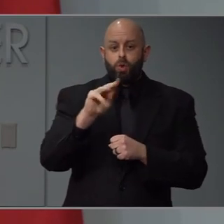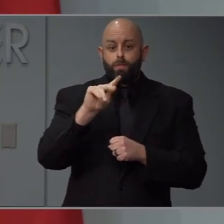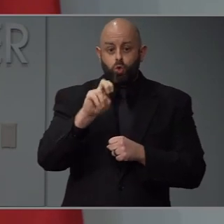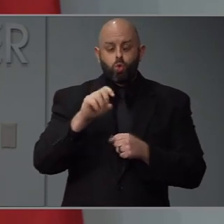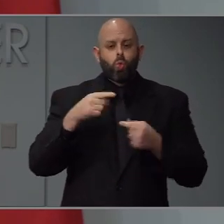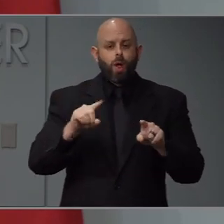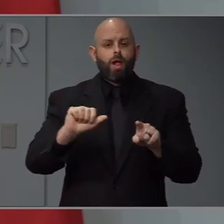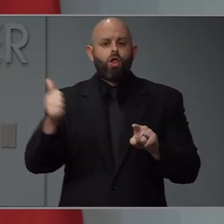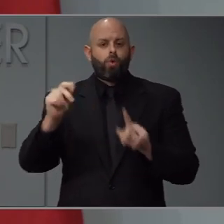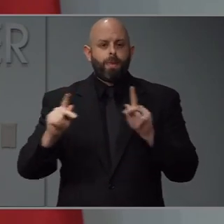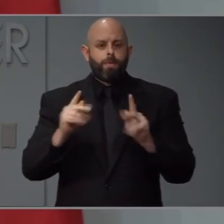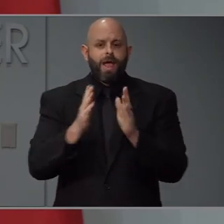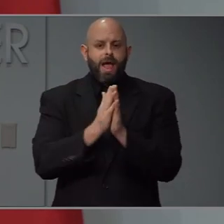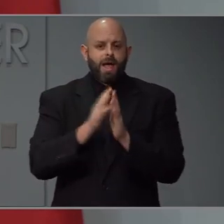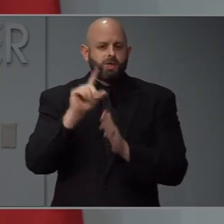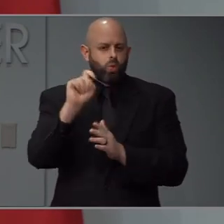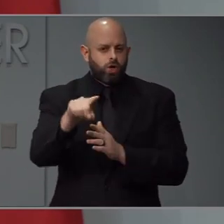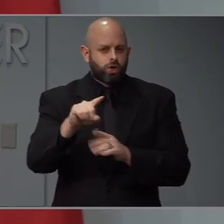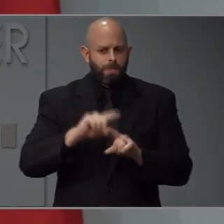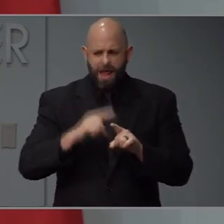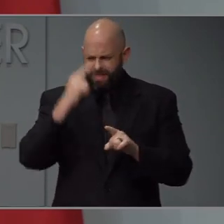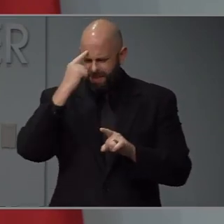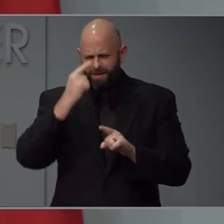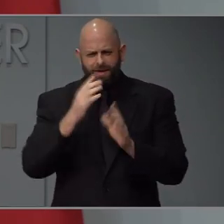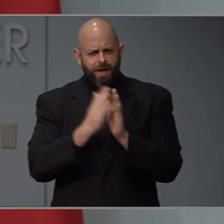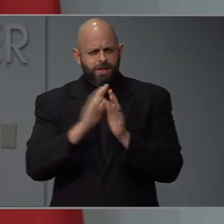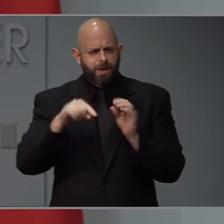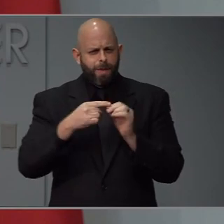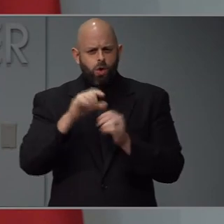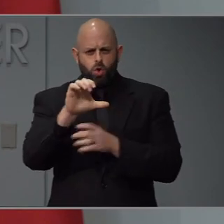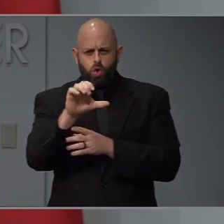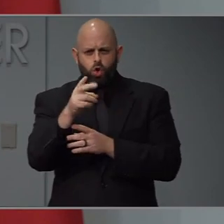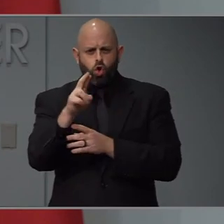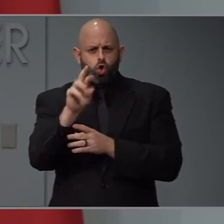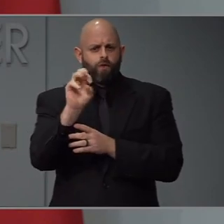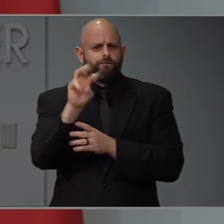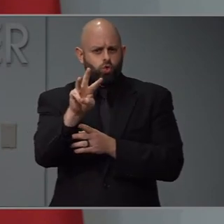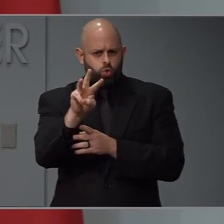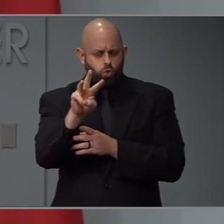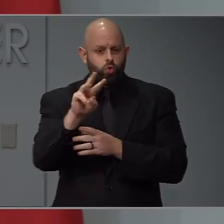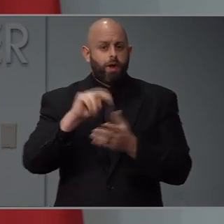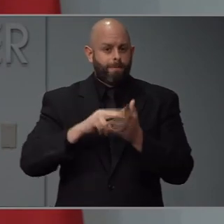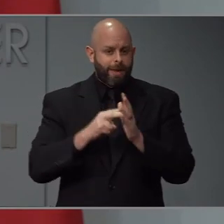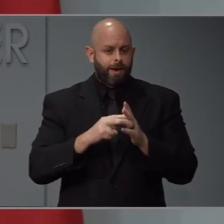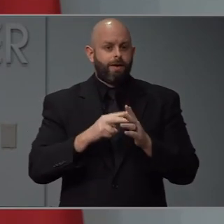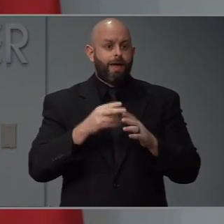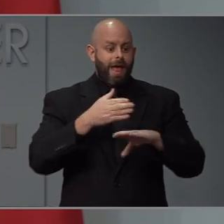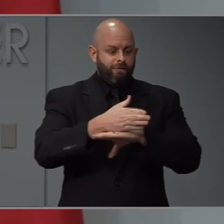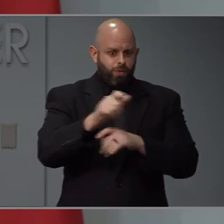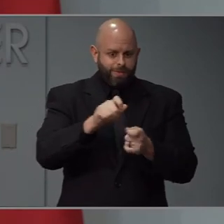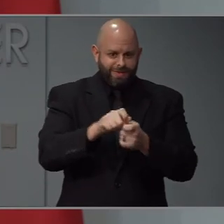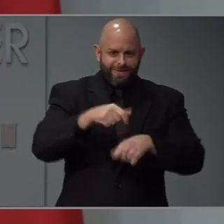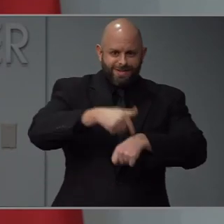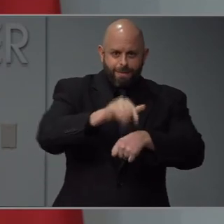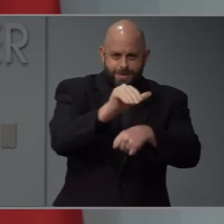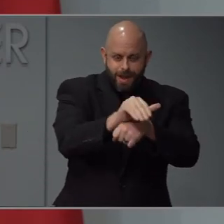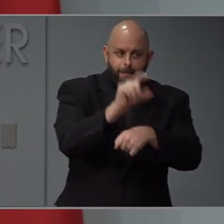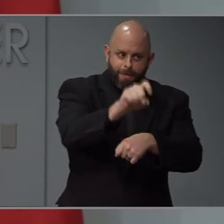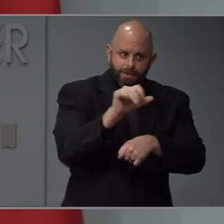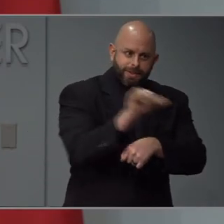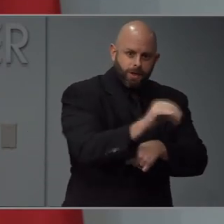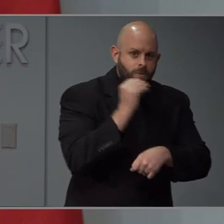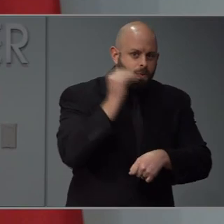but I think the question was about curfews, and is that something that we are looking at for the state.